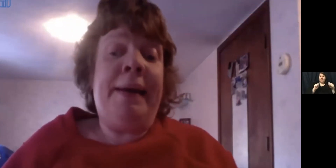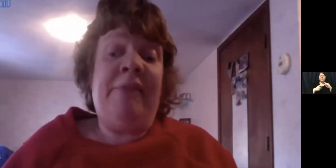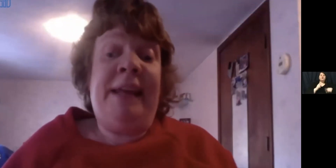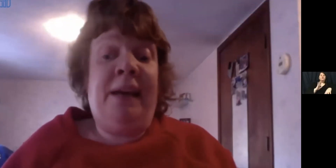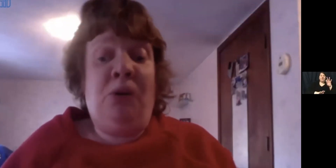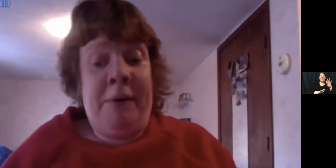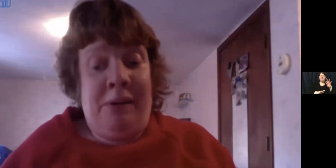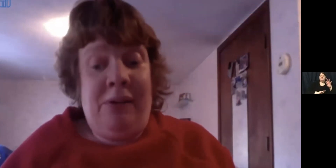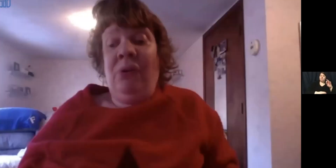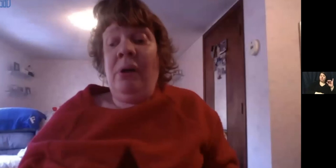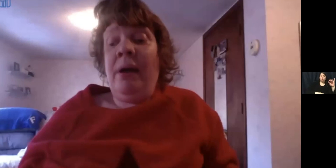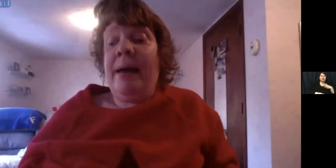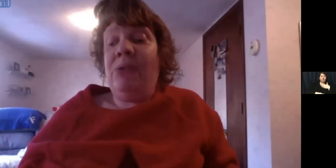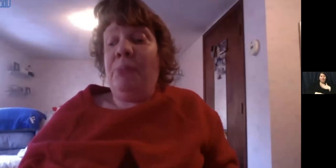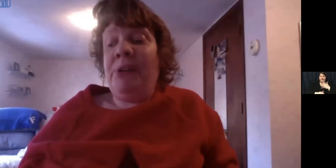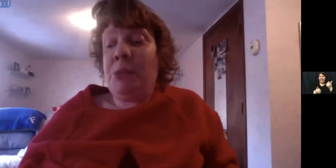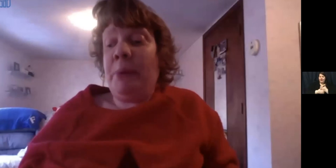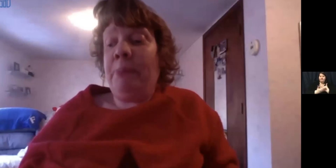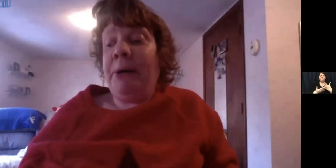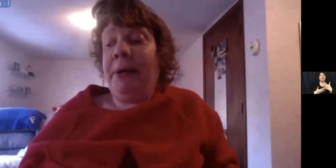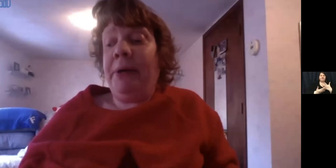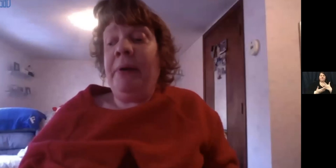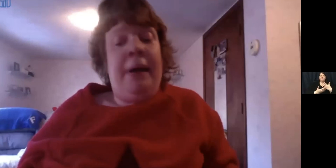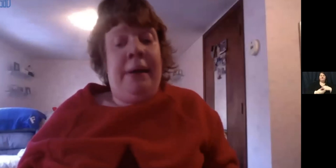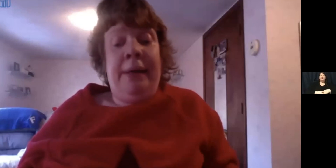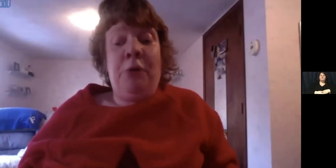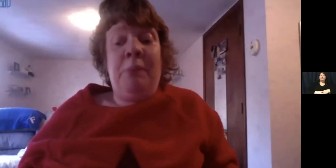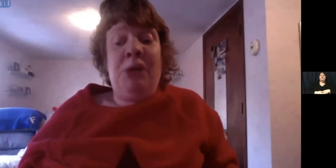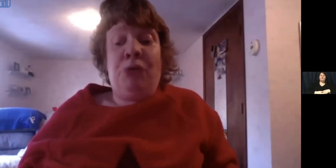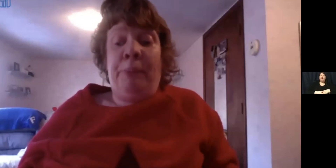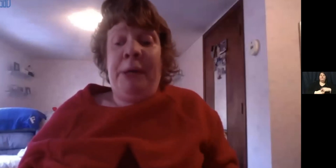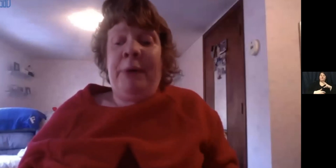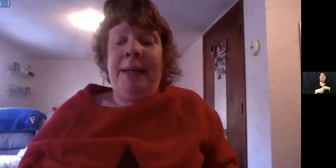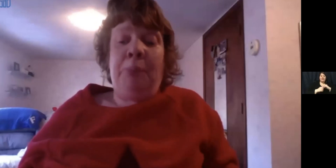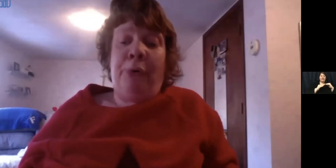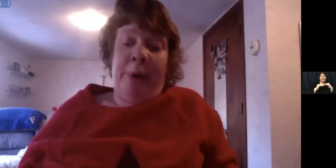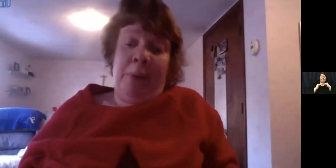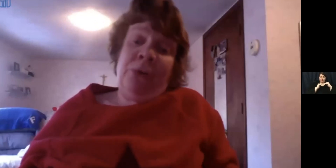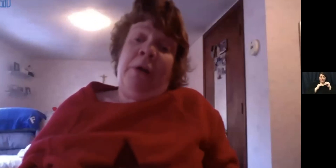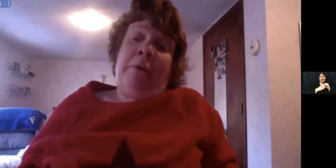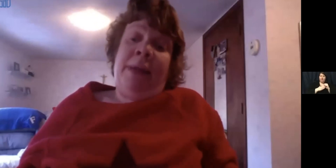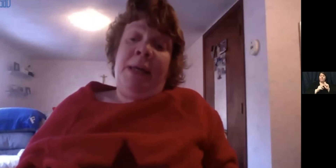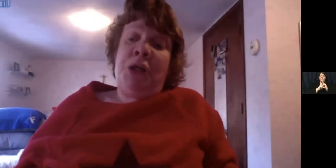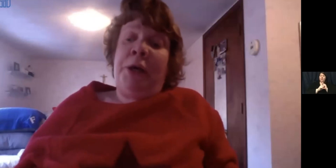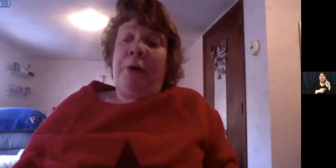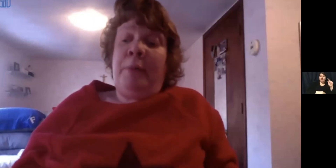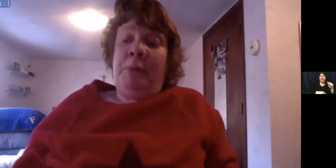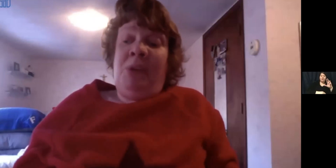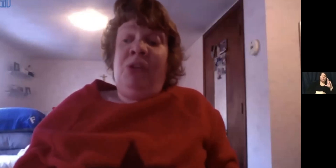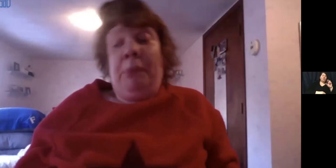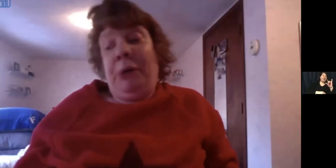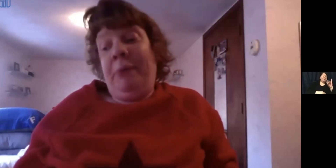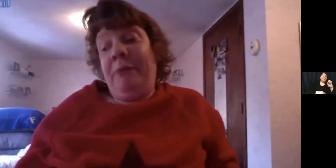joy in everyday experiences. As a participant peer leader and later a mentor in PYD programs, Raylene shared